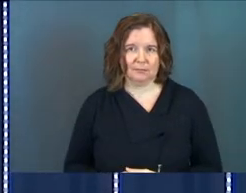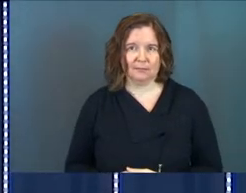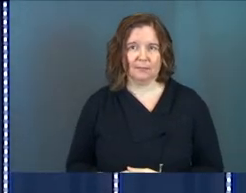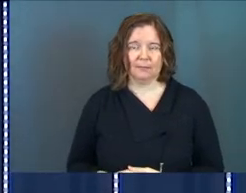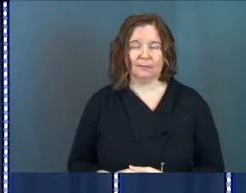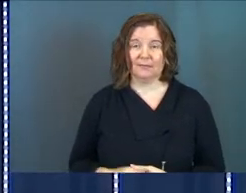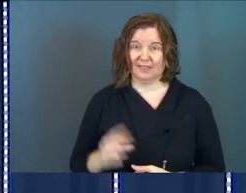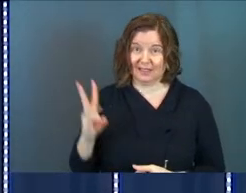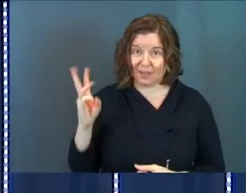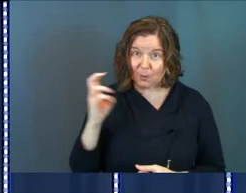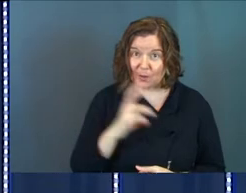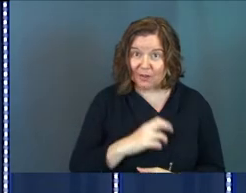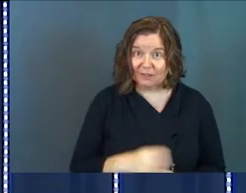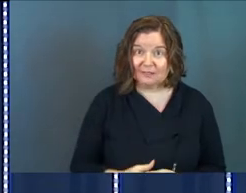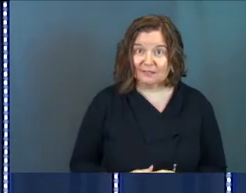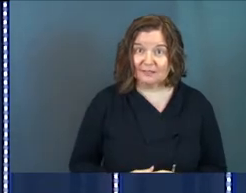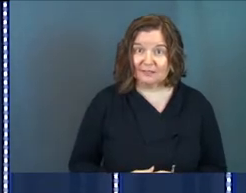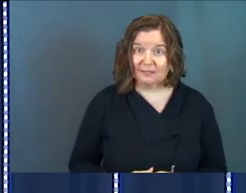Isn't that weird?